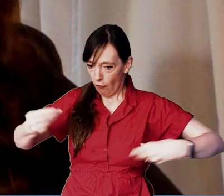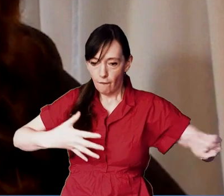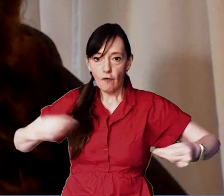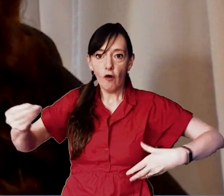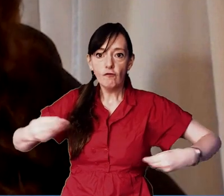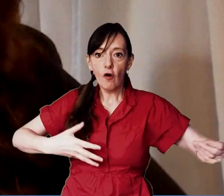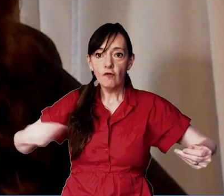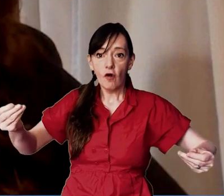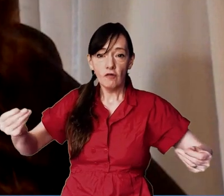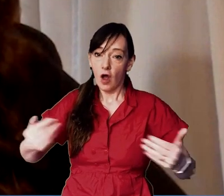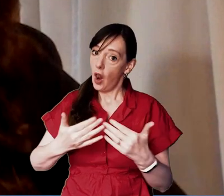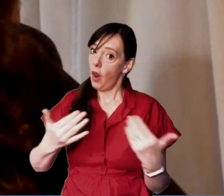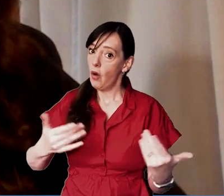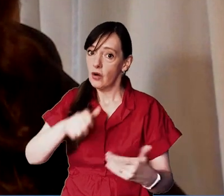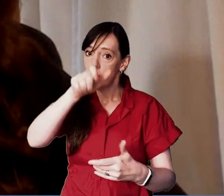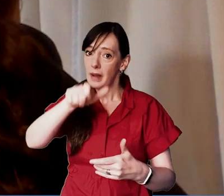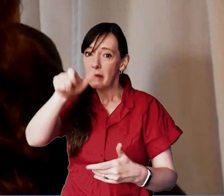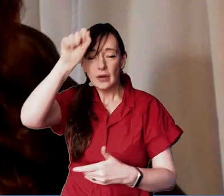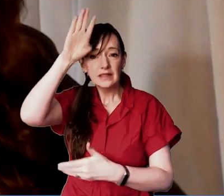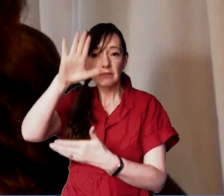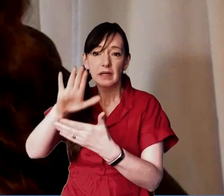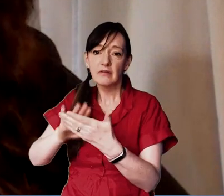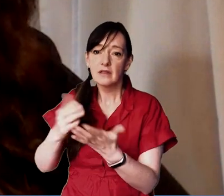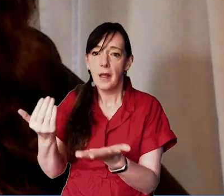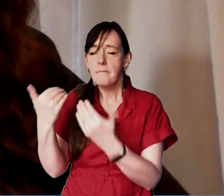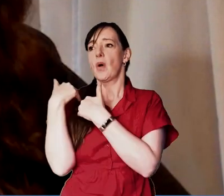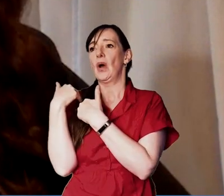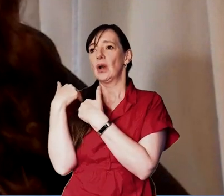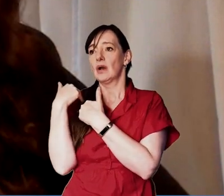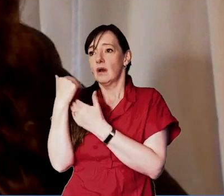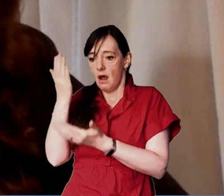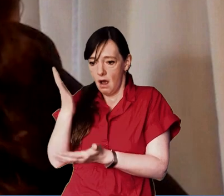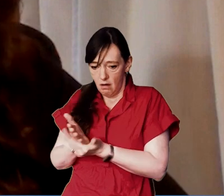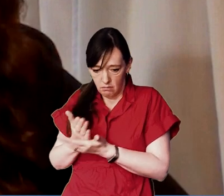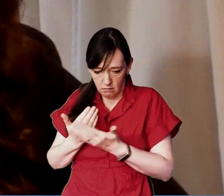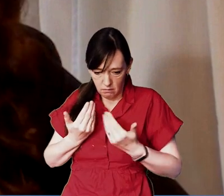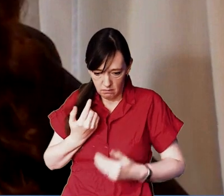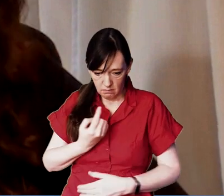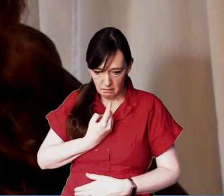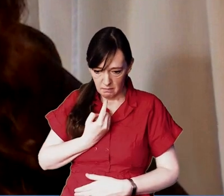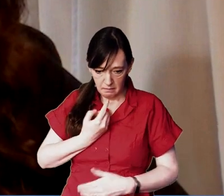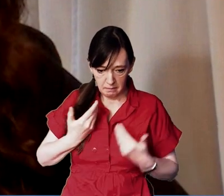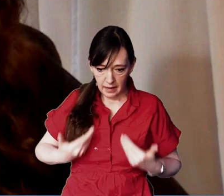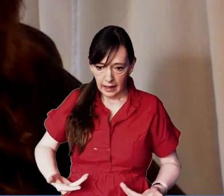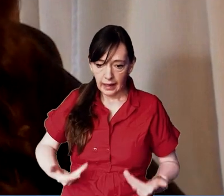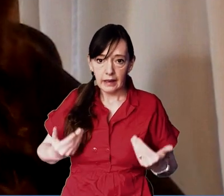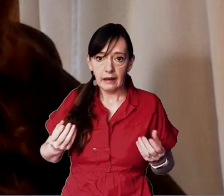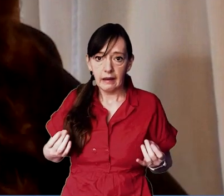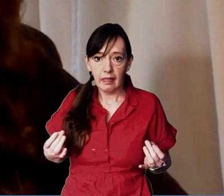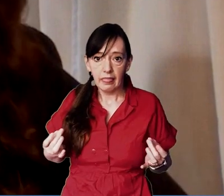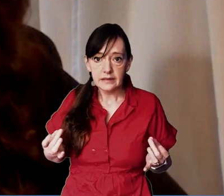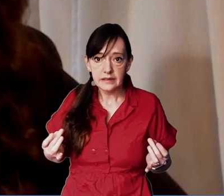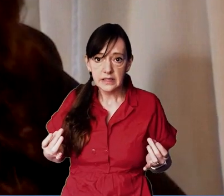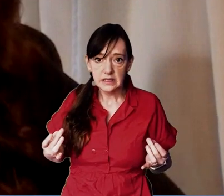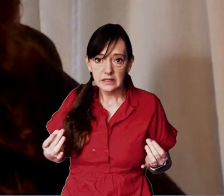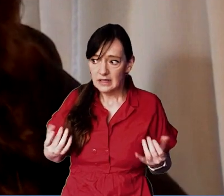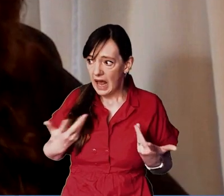threat many are experiencing that heavy burden of being that heavy burden of being themselves you know what hope